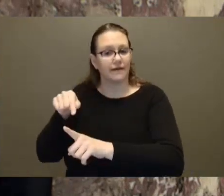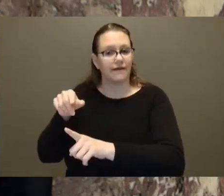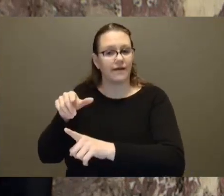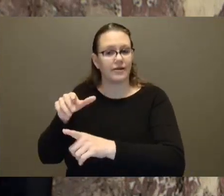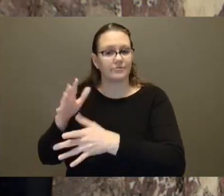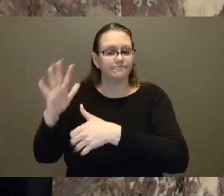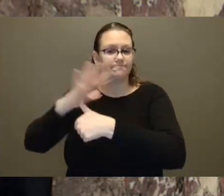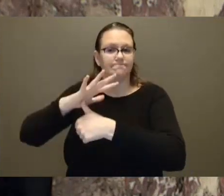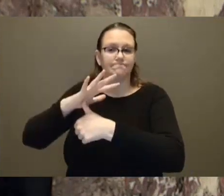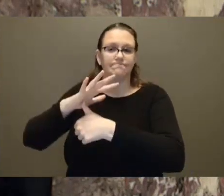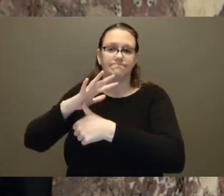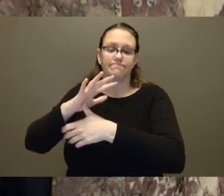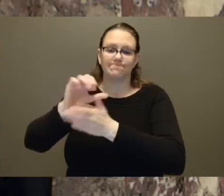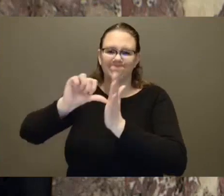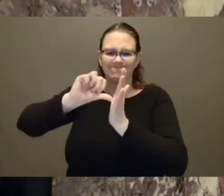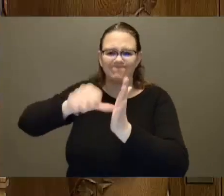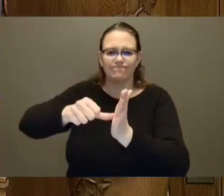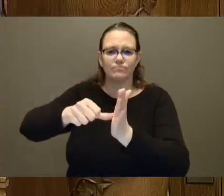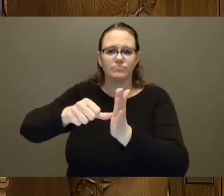strong and informed.